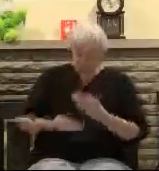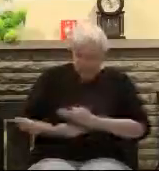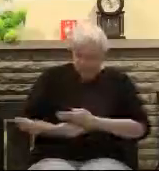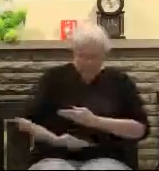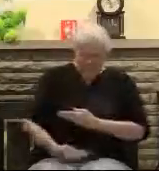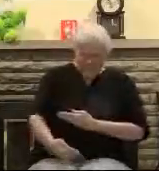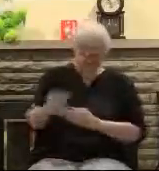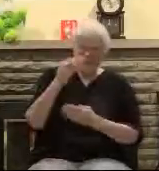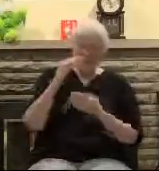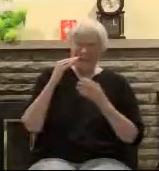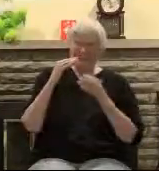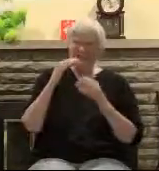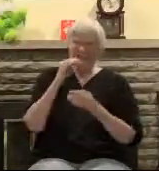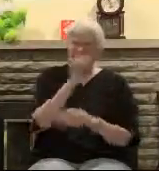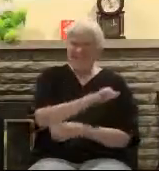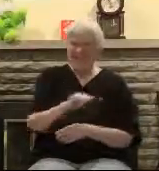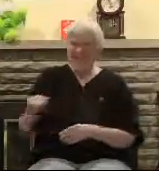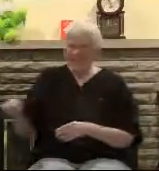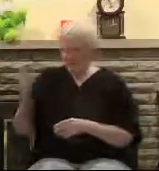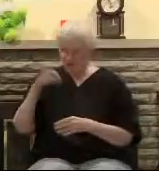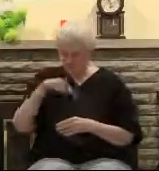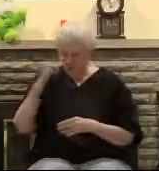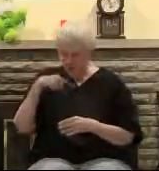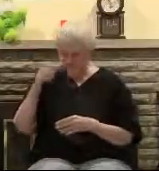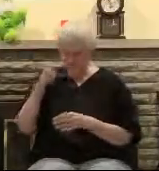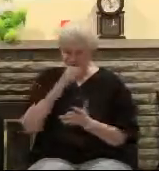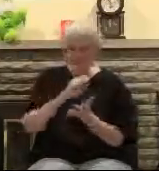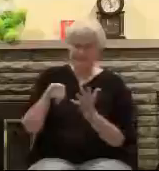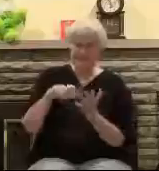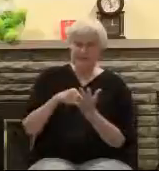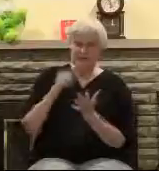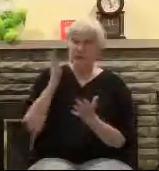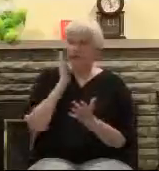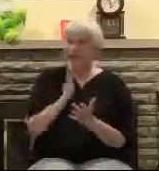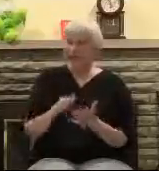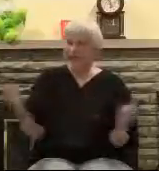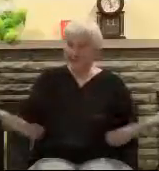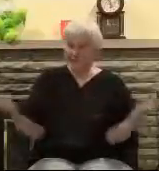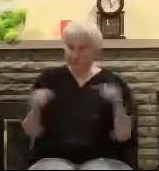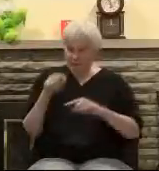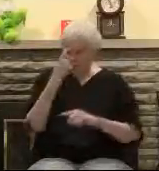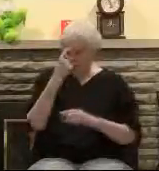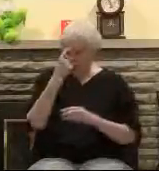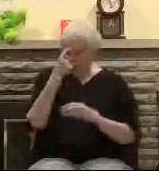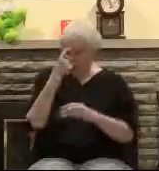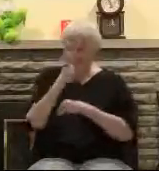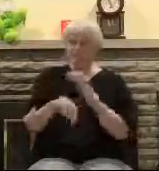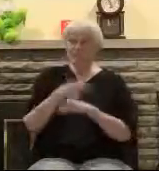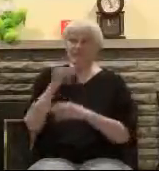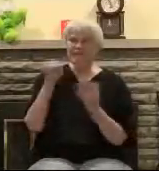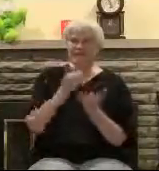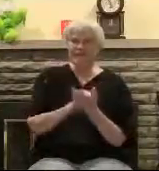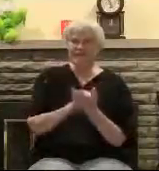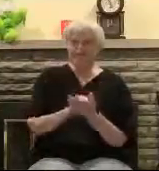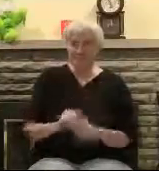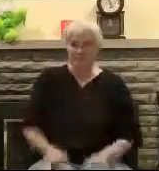to happen. That's what it means according to the scriptures. Now think about that. You've